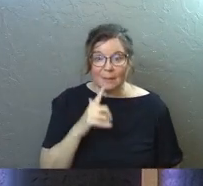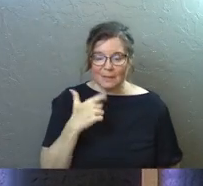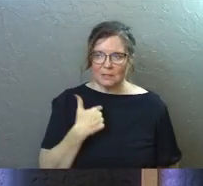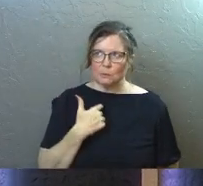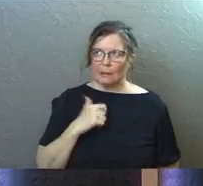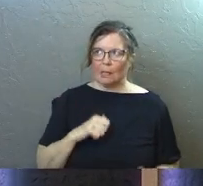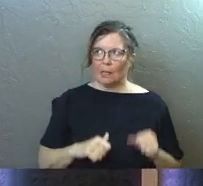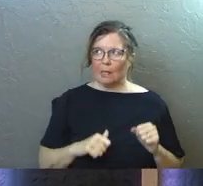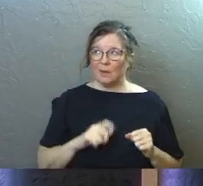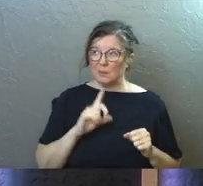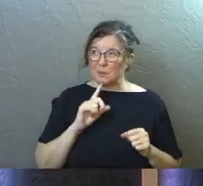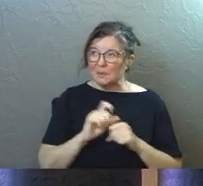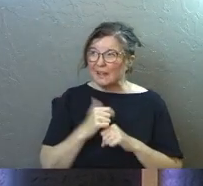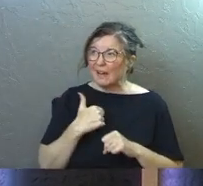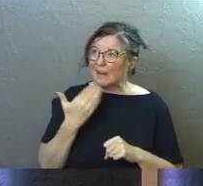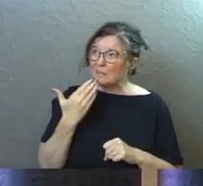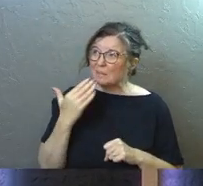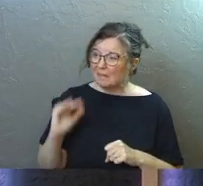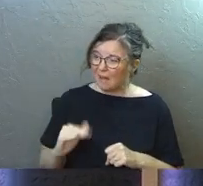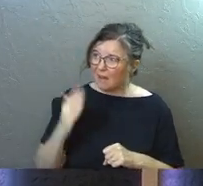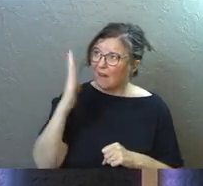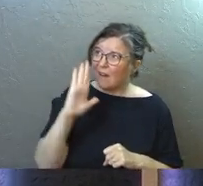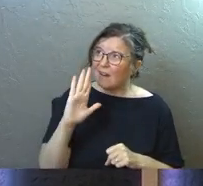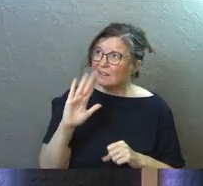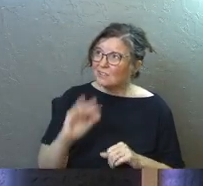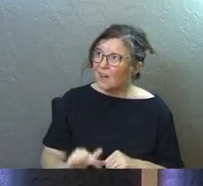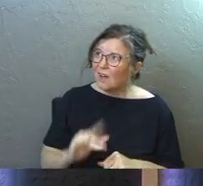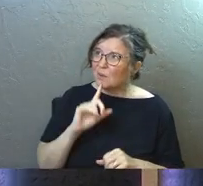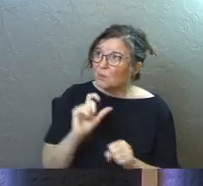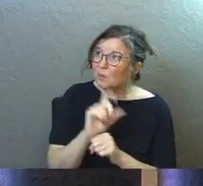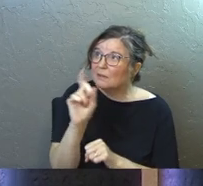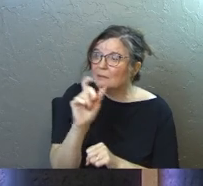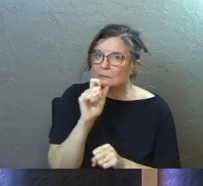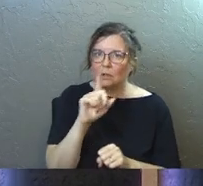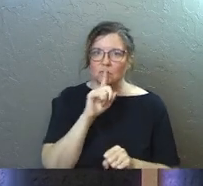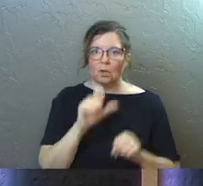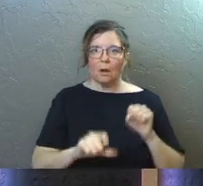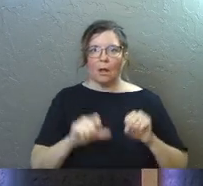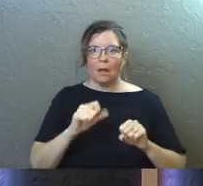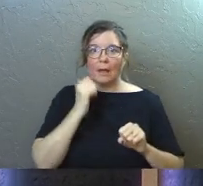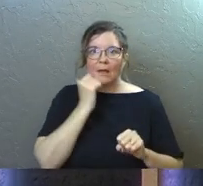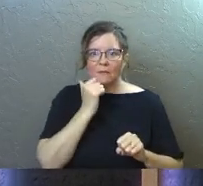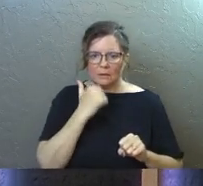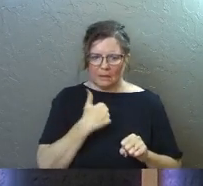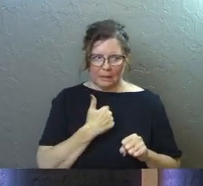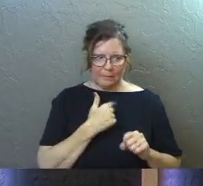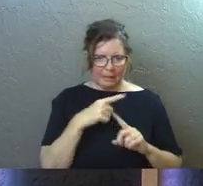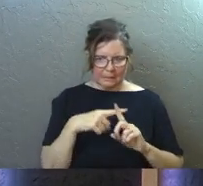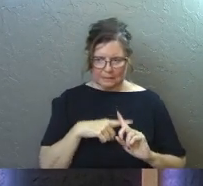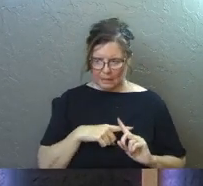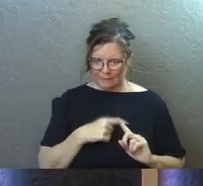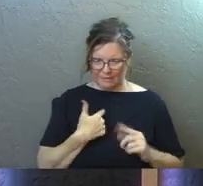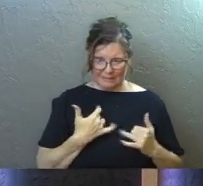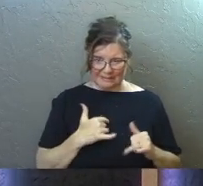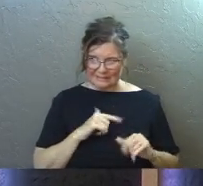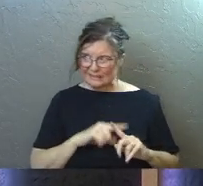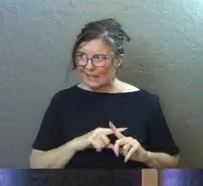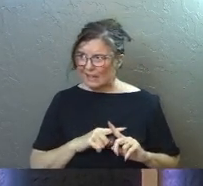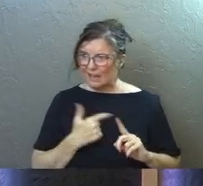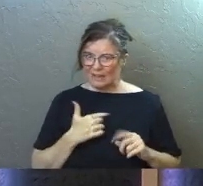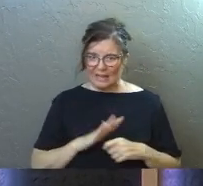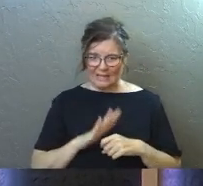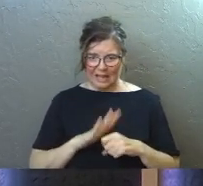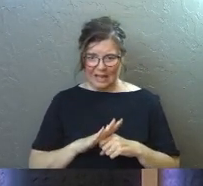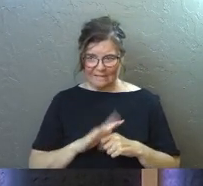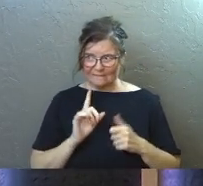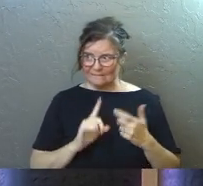we doubt it every day. We're unsure every day. Am I saved? Am I still saved? Have I